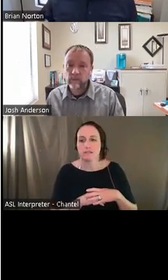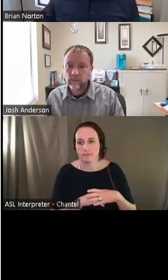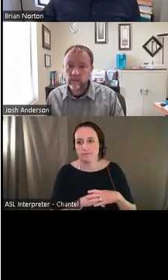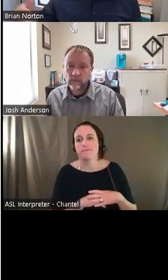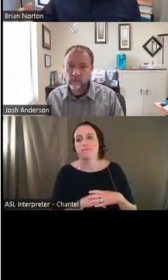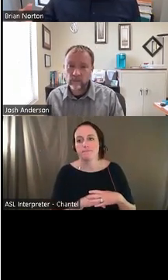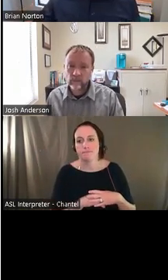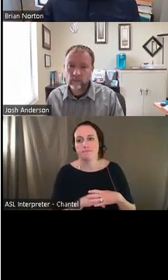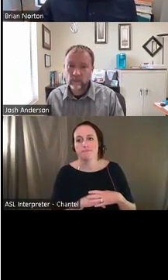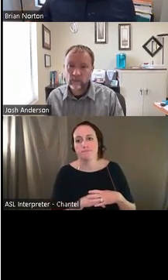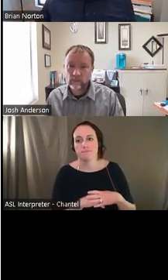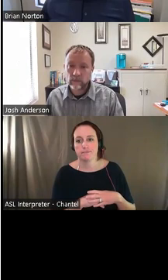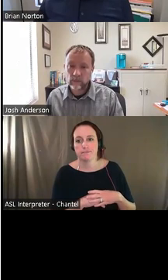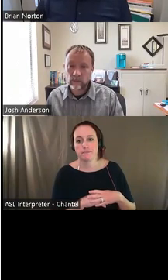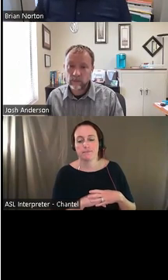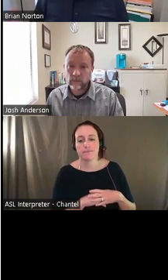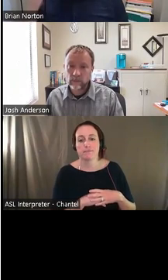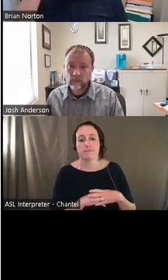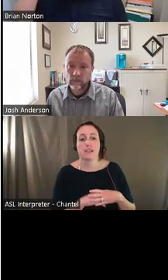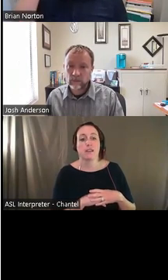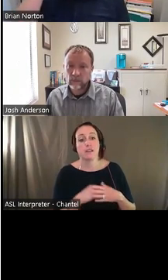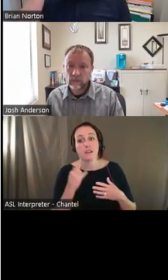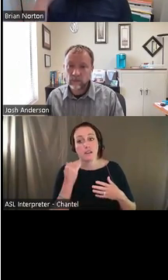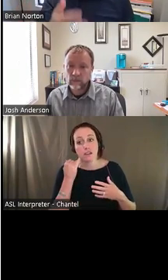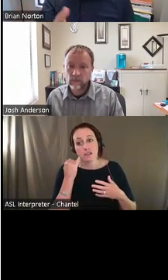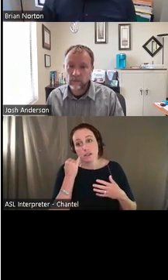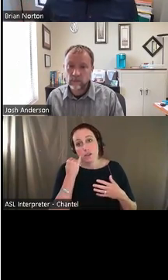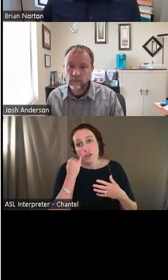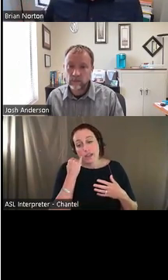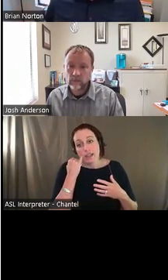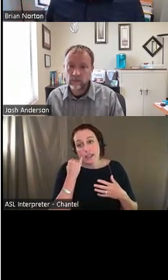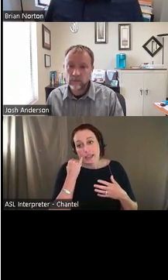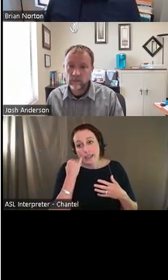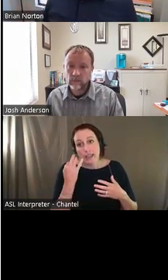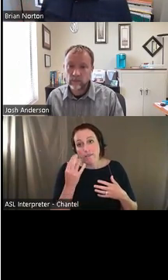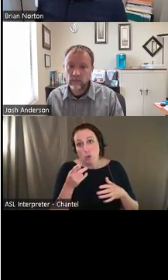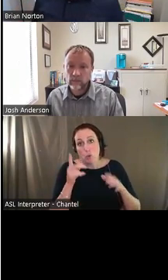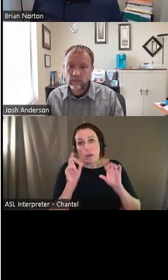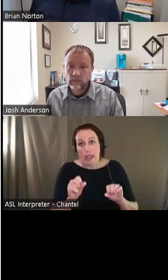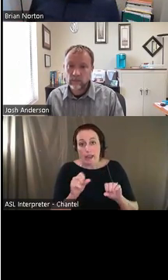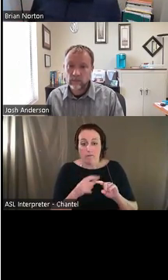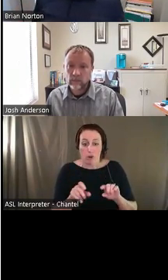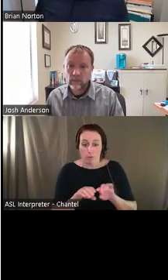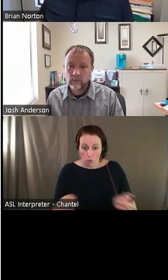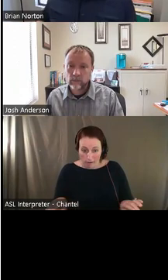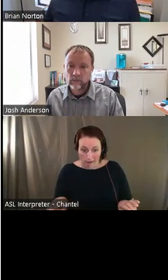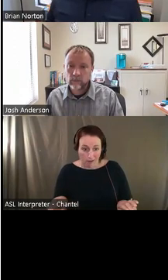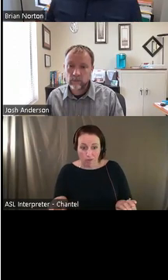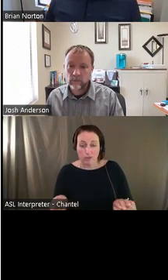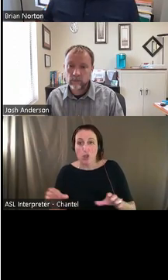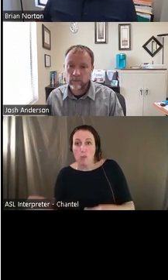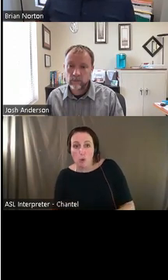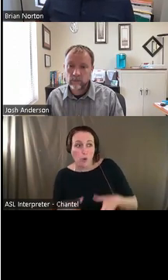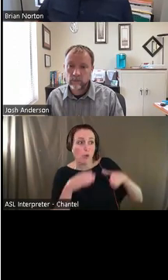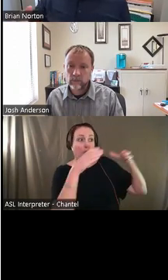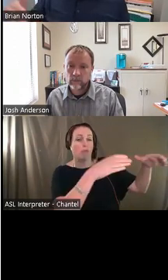plants up off the ground if you can, if that's something that your employer or the place will allow, so that you're not moving things down. You're moving,